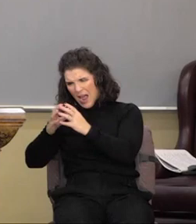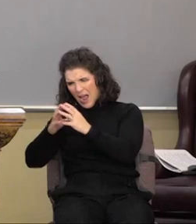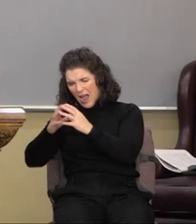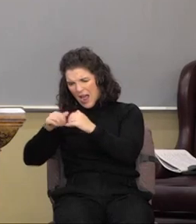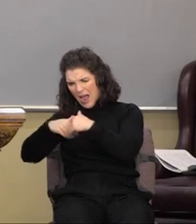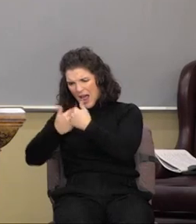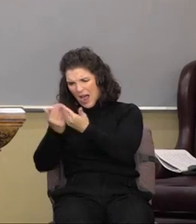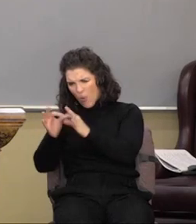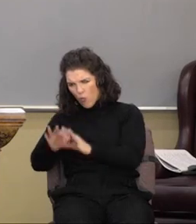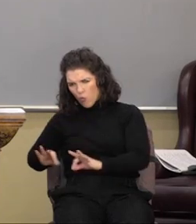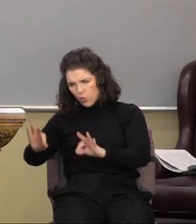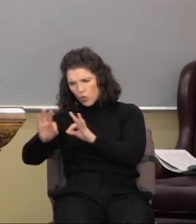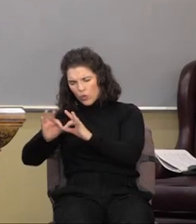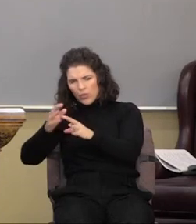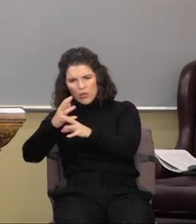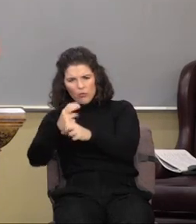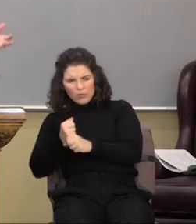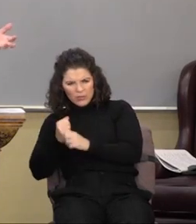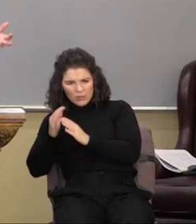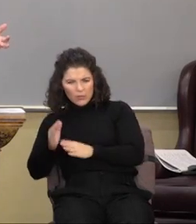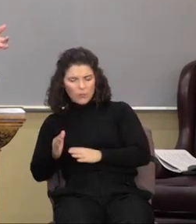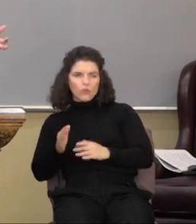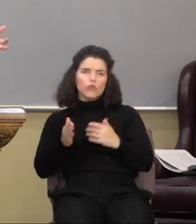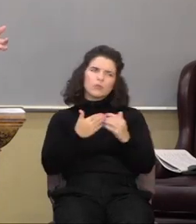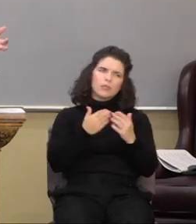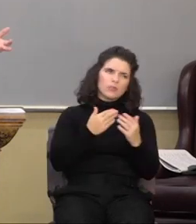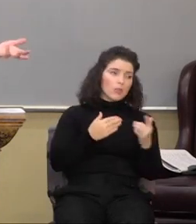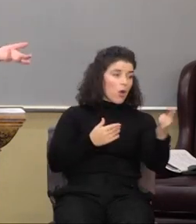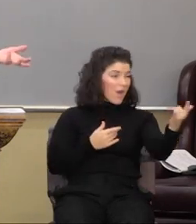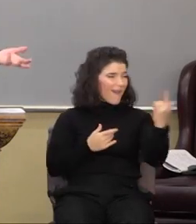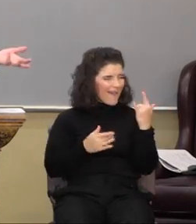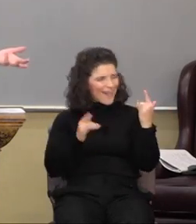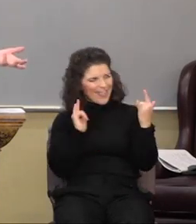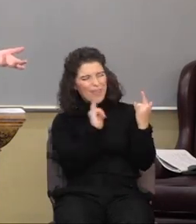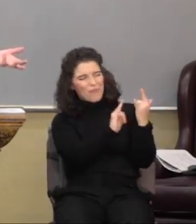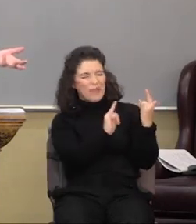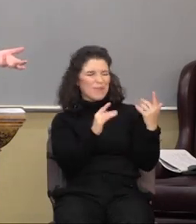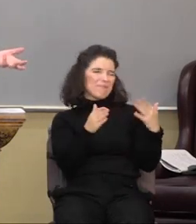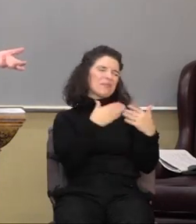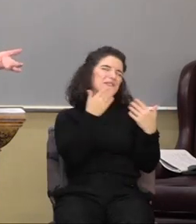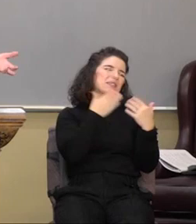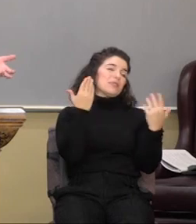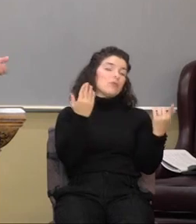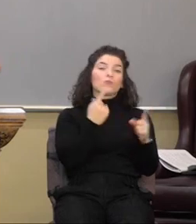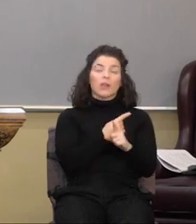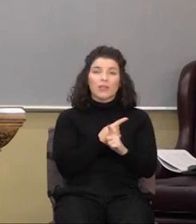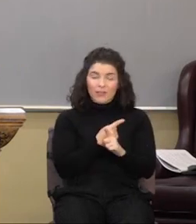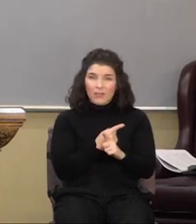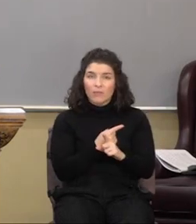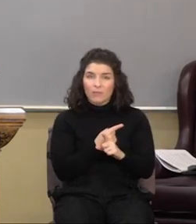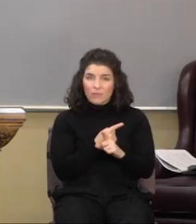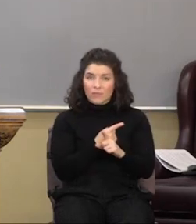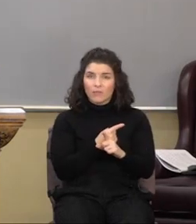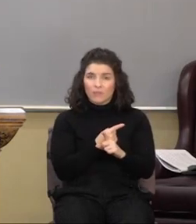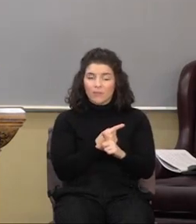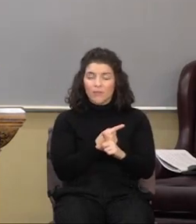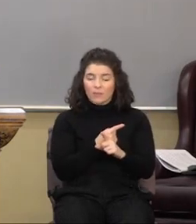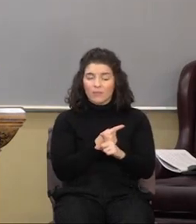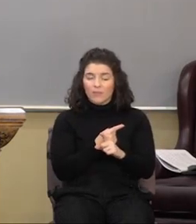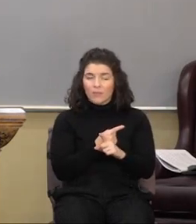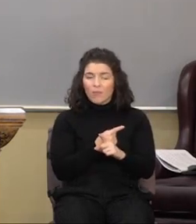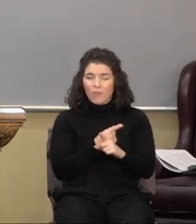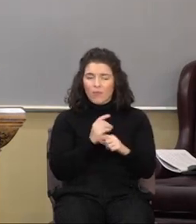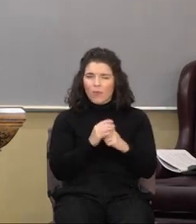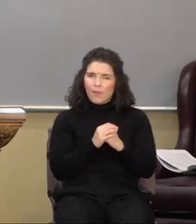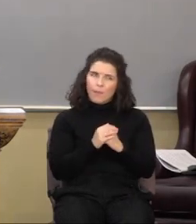Isn't it easy to love someone who loves you back? Of course. So, when you